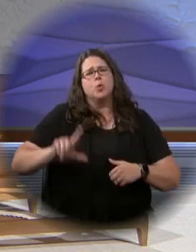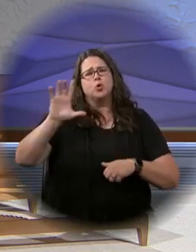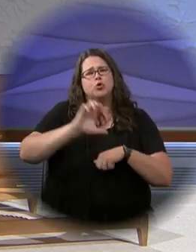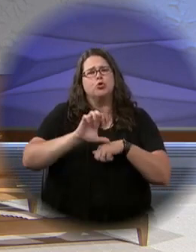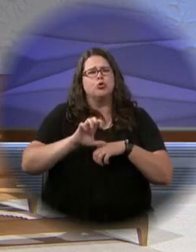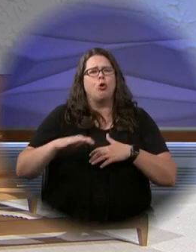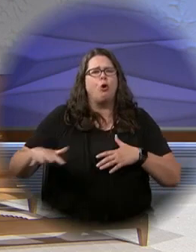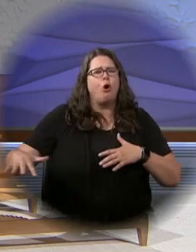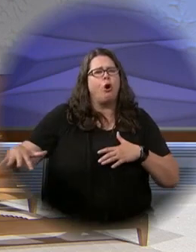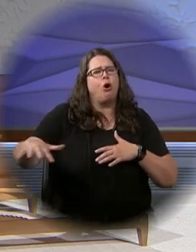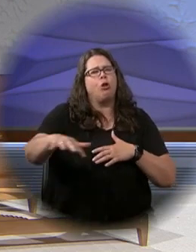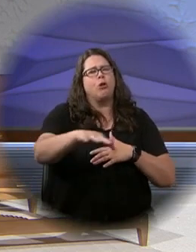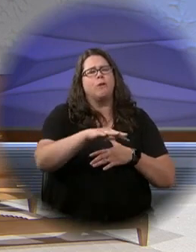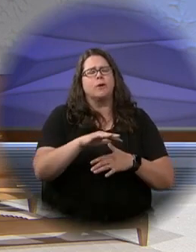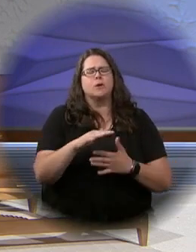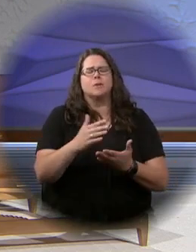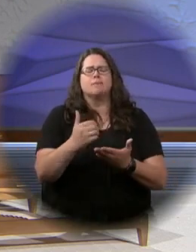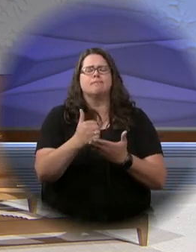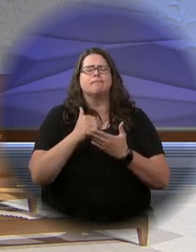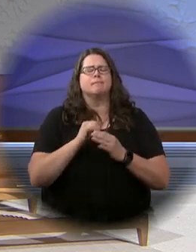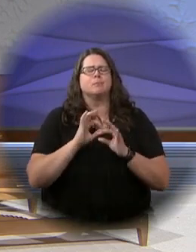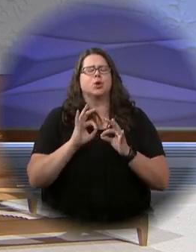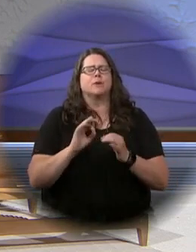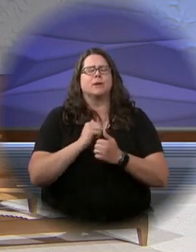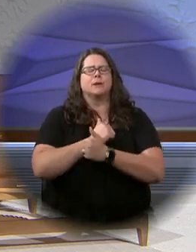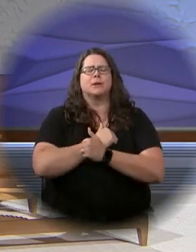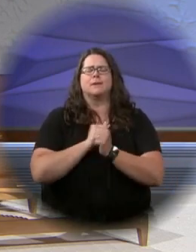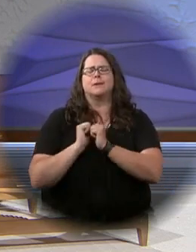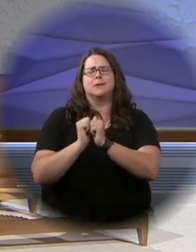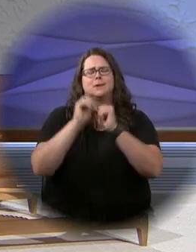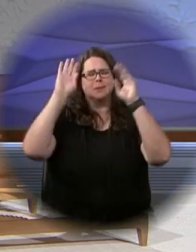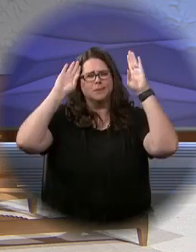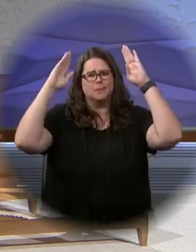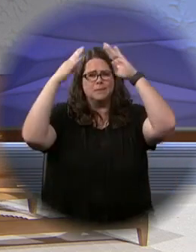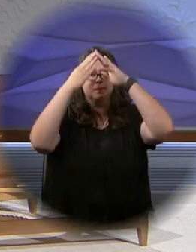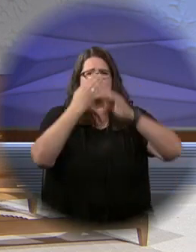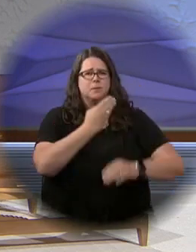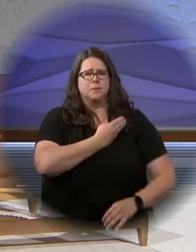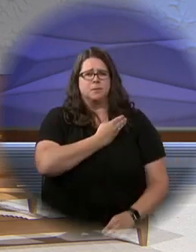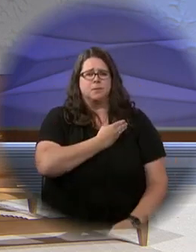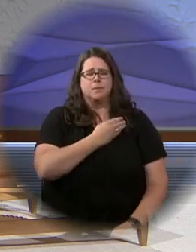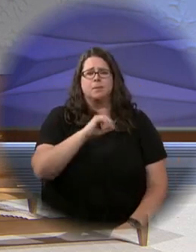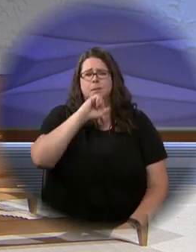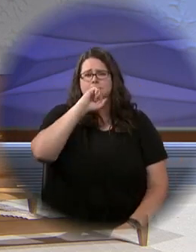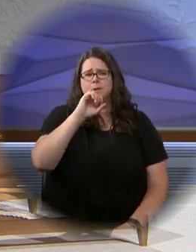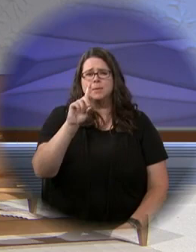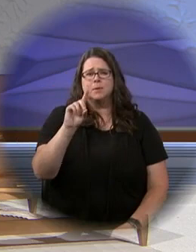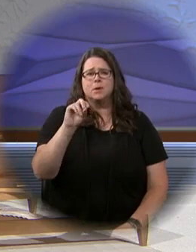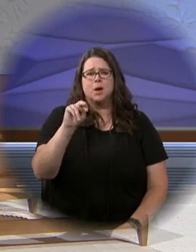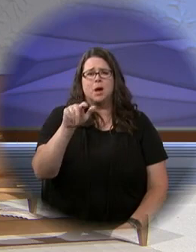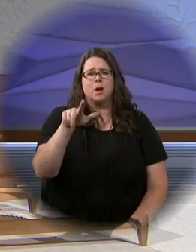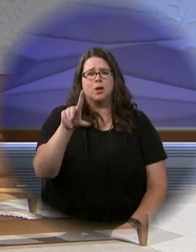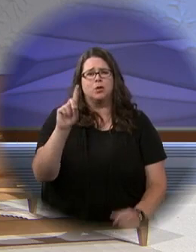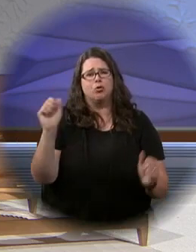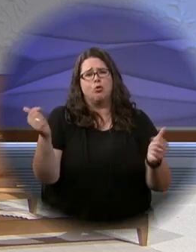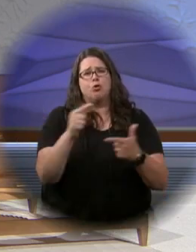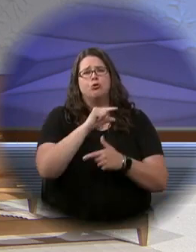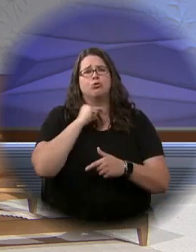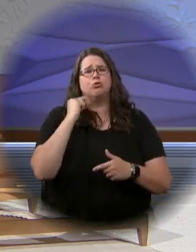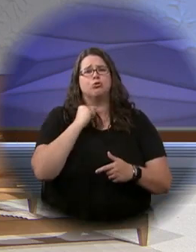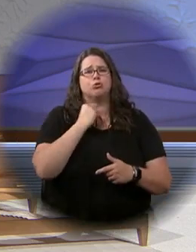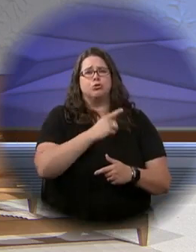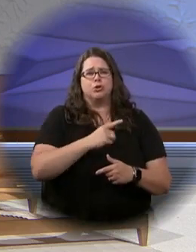church, spread throughout the world and bring her to the fullness of charity, together with Francis, our Pope, and Donald, our Bishop, and all the clergy.